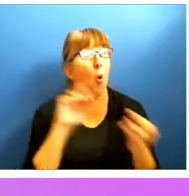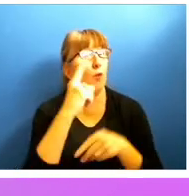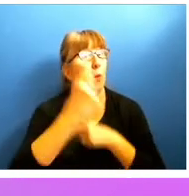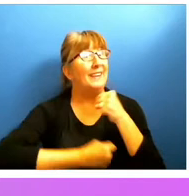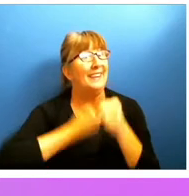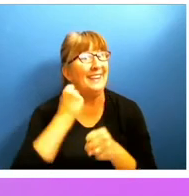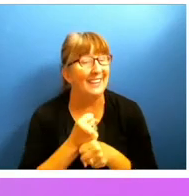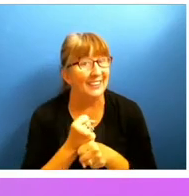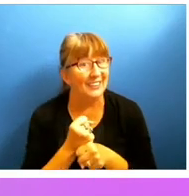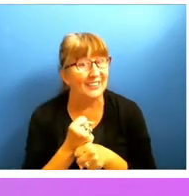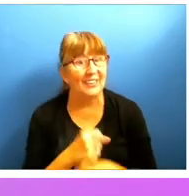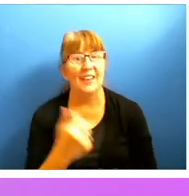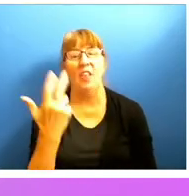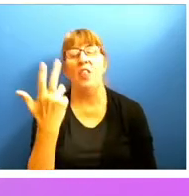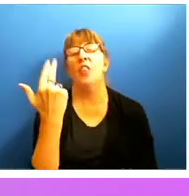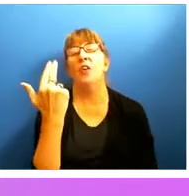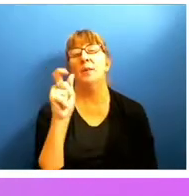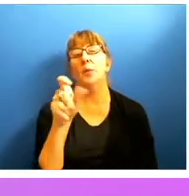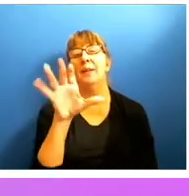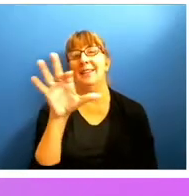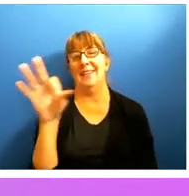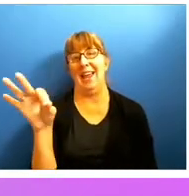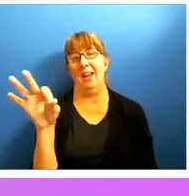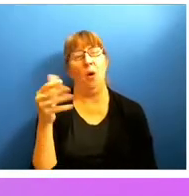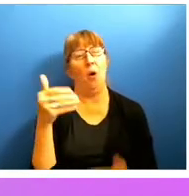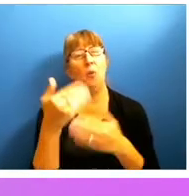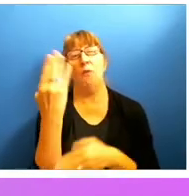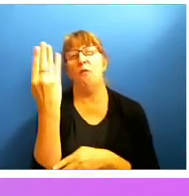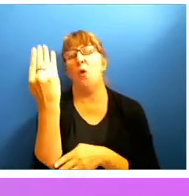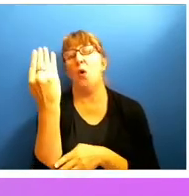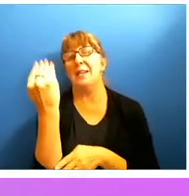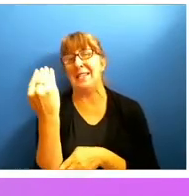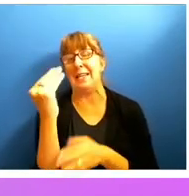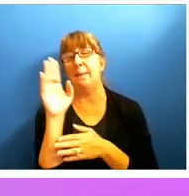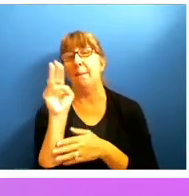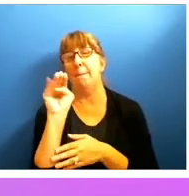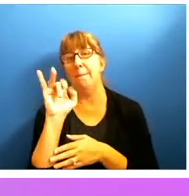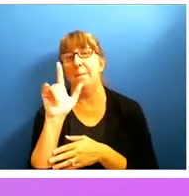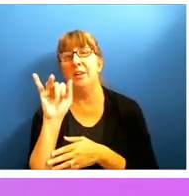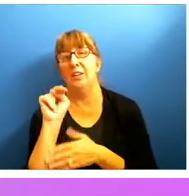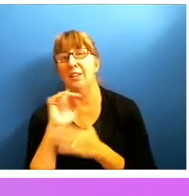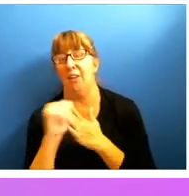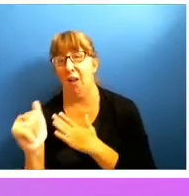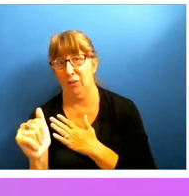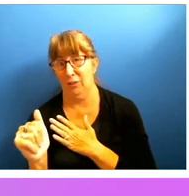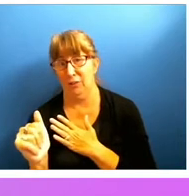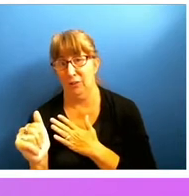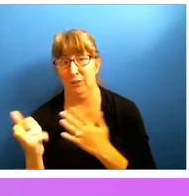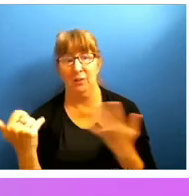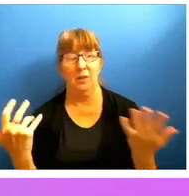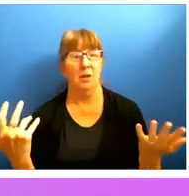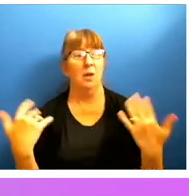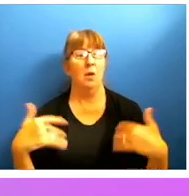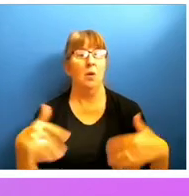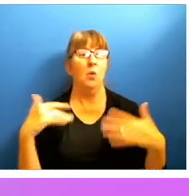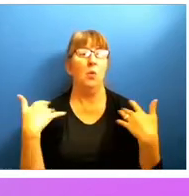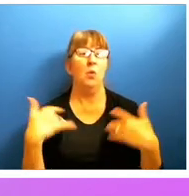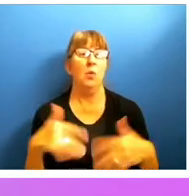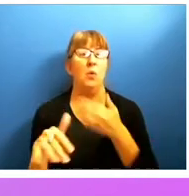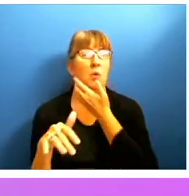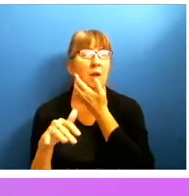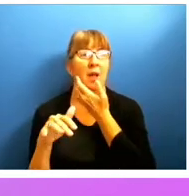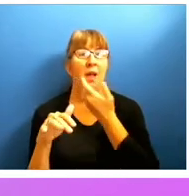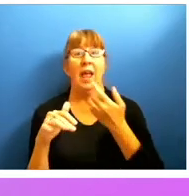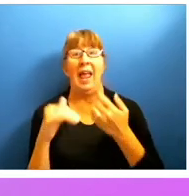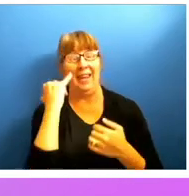year, that's 13.9, that's almost $14 million. And who couldn't run an outstanding accessibility